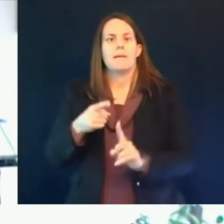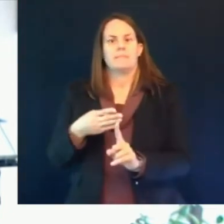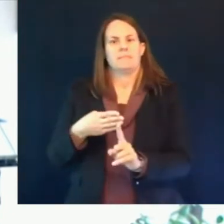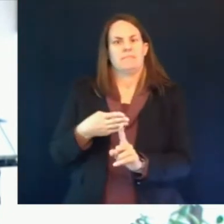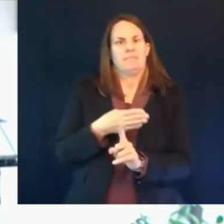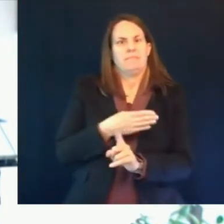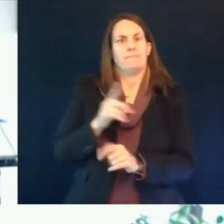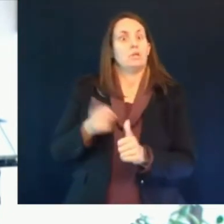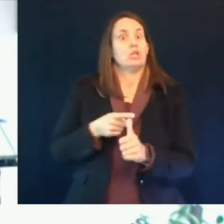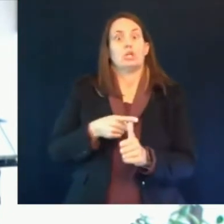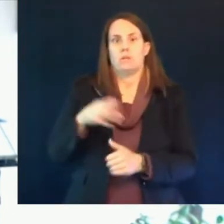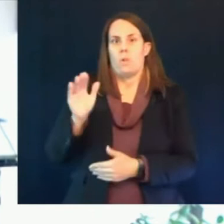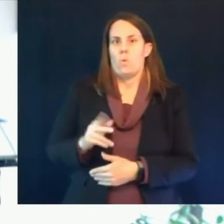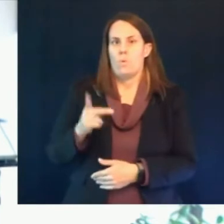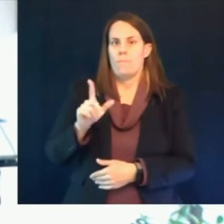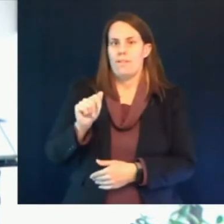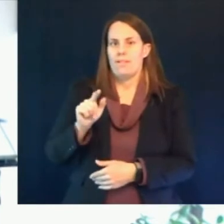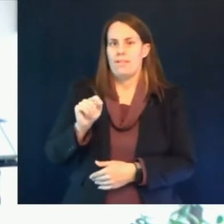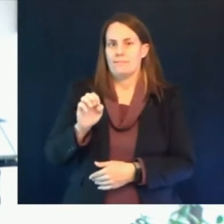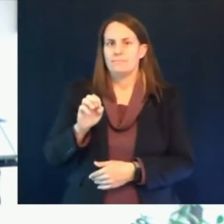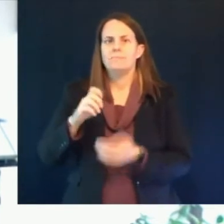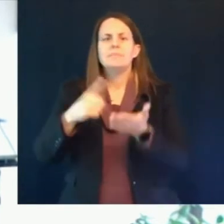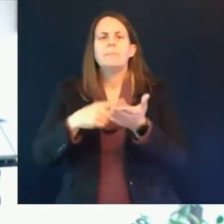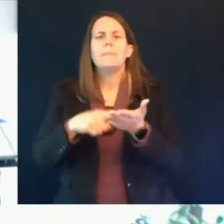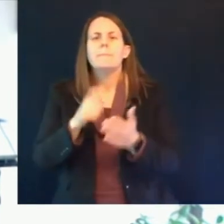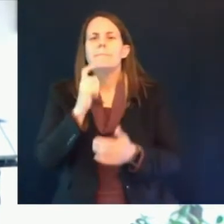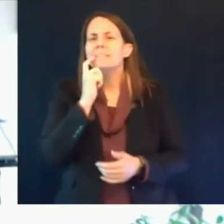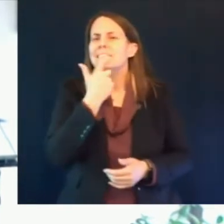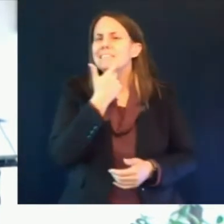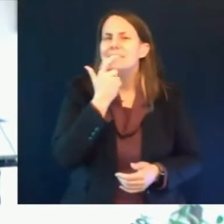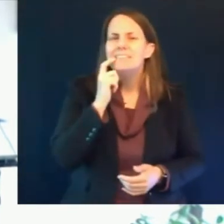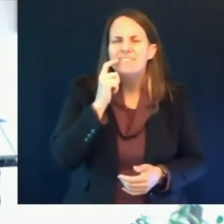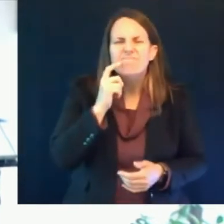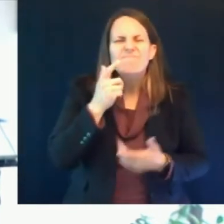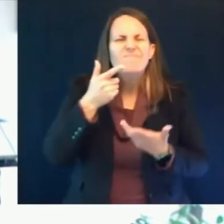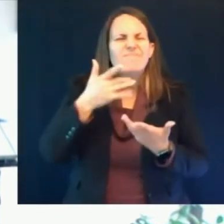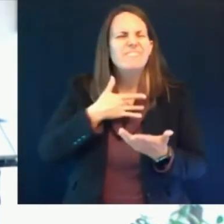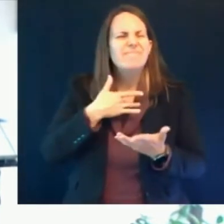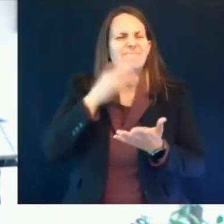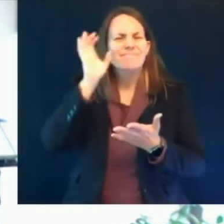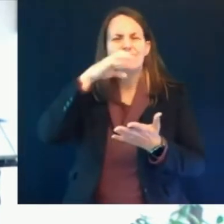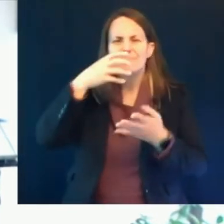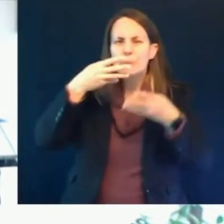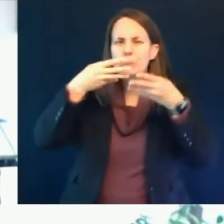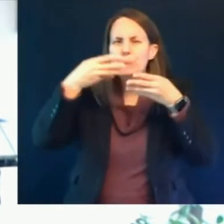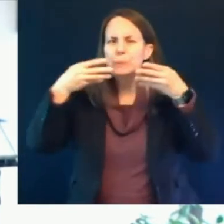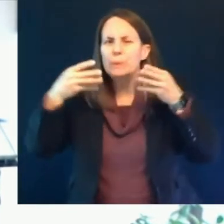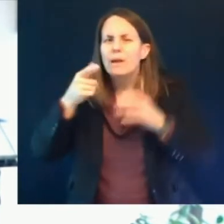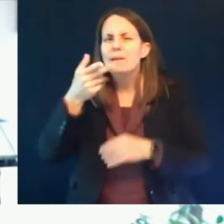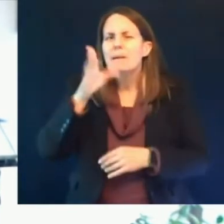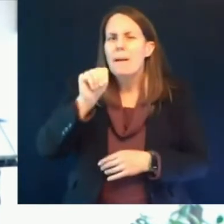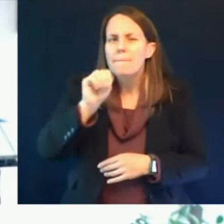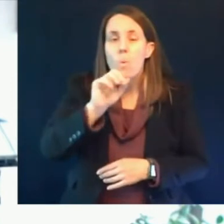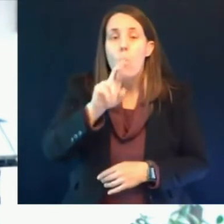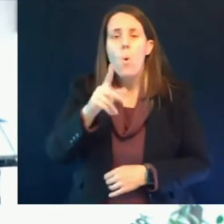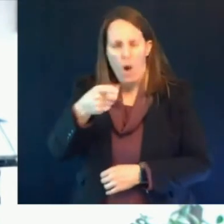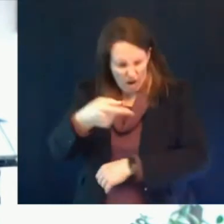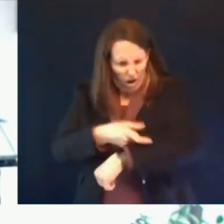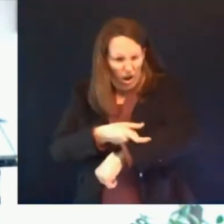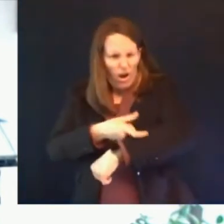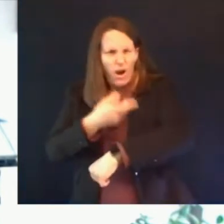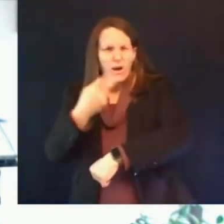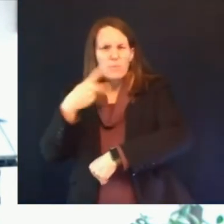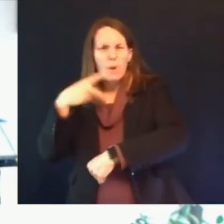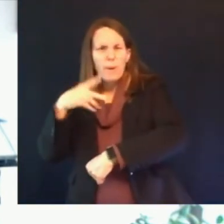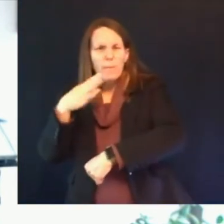tpa so those are the other signs patients again you don't expect to see them in the very large majority but that is the other piece